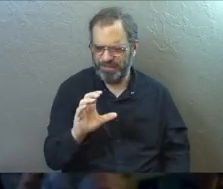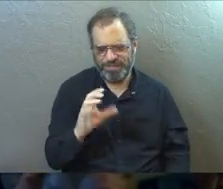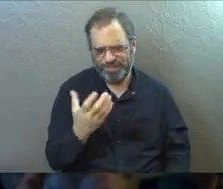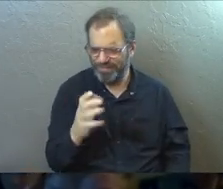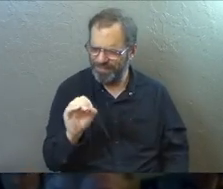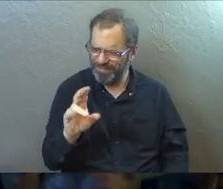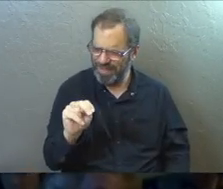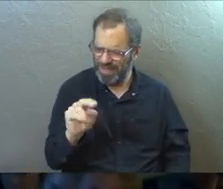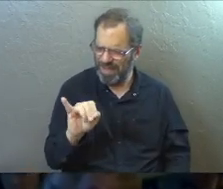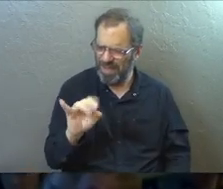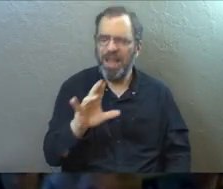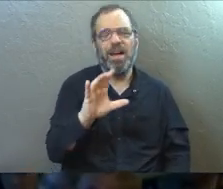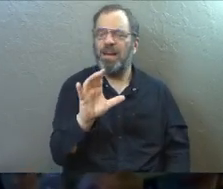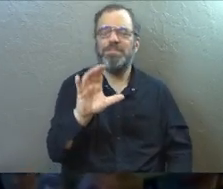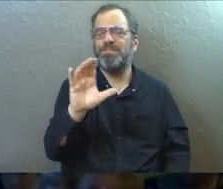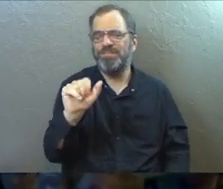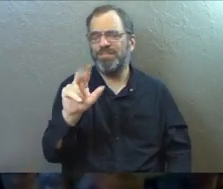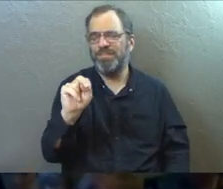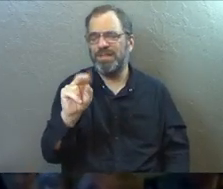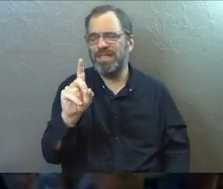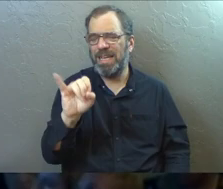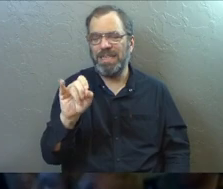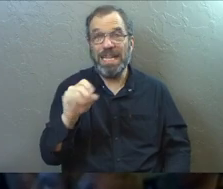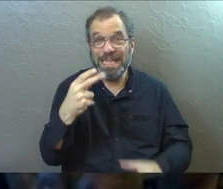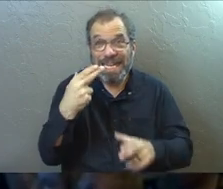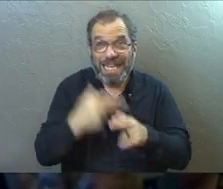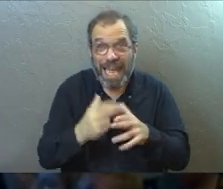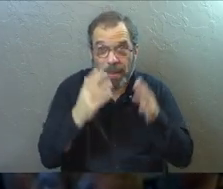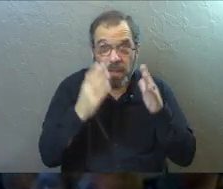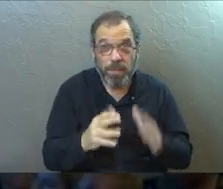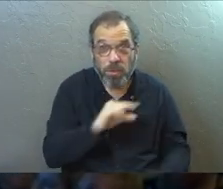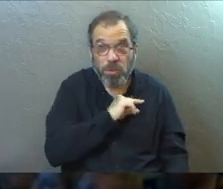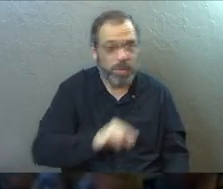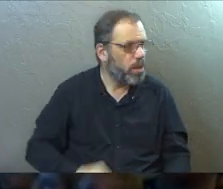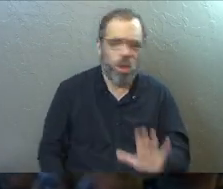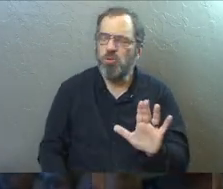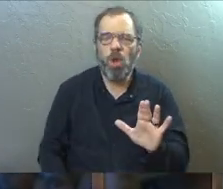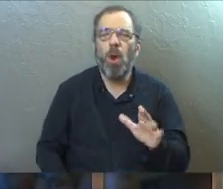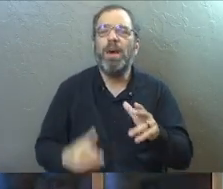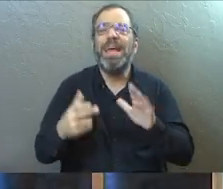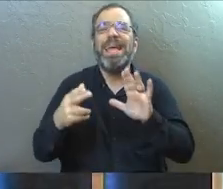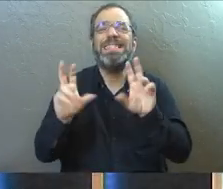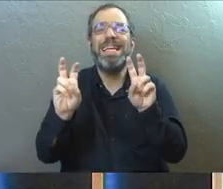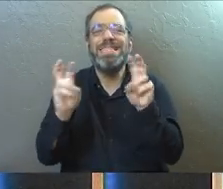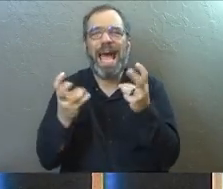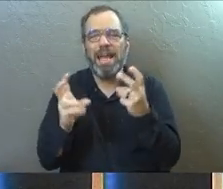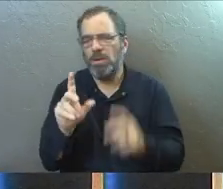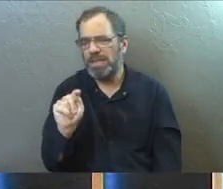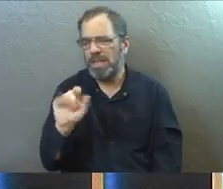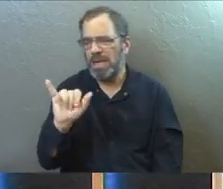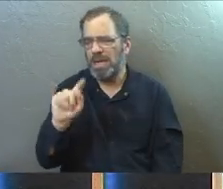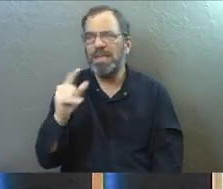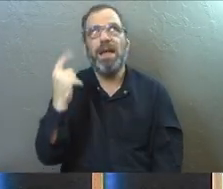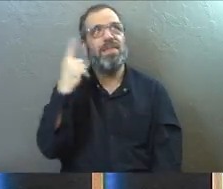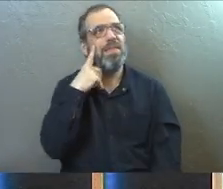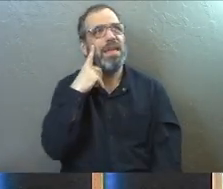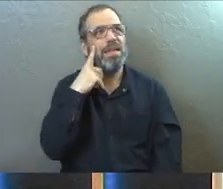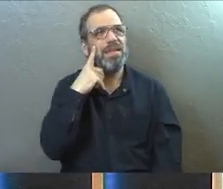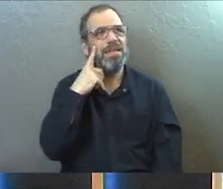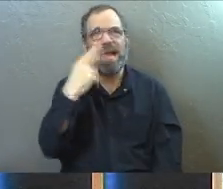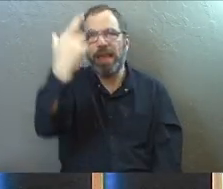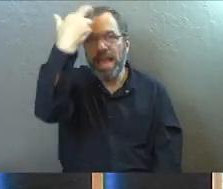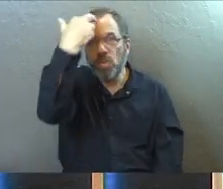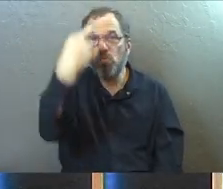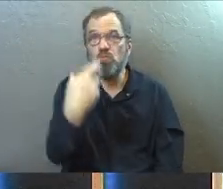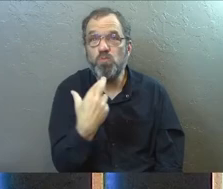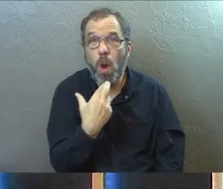Kondike, Candace, that is not the name of the queen of Ethiopia. It is a title. So, think in terms of like ancient